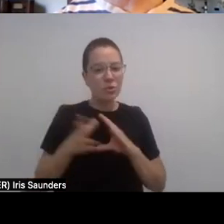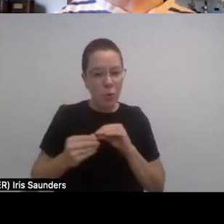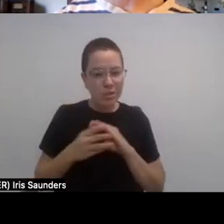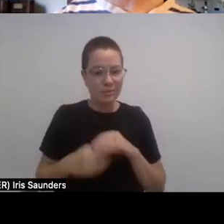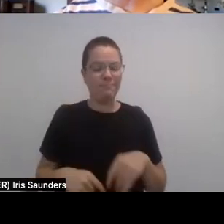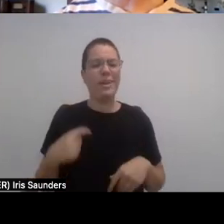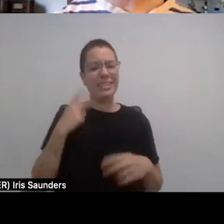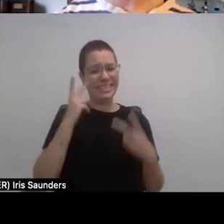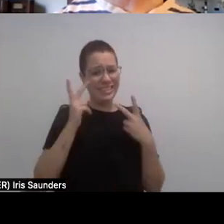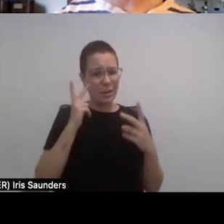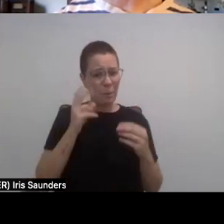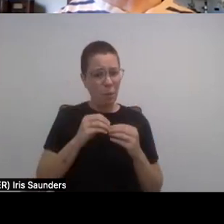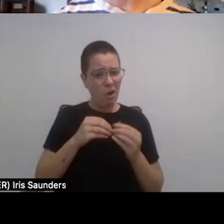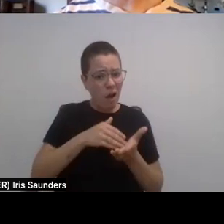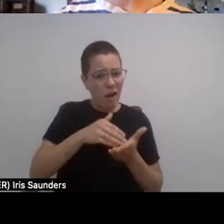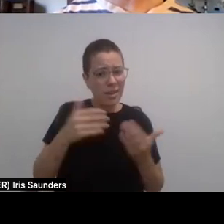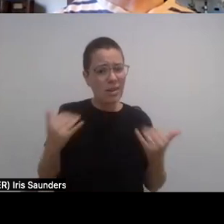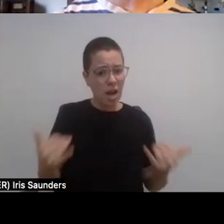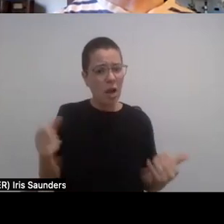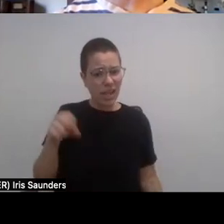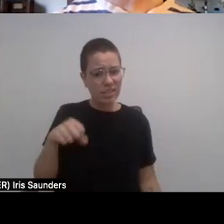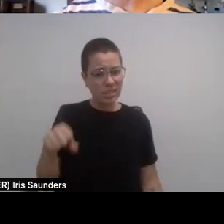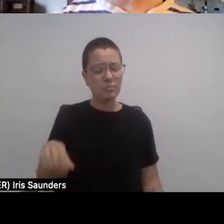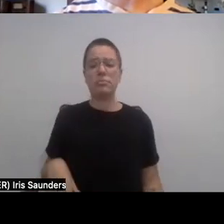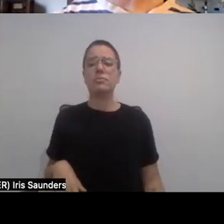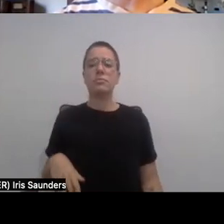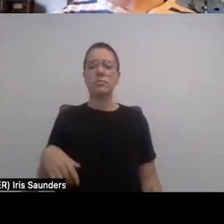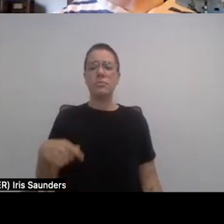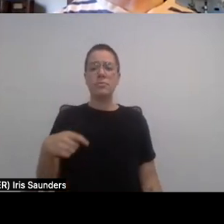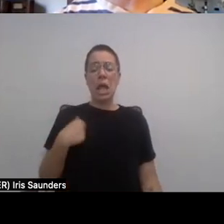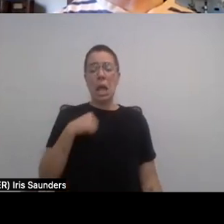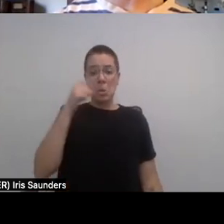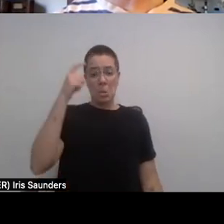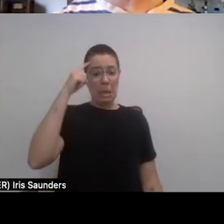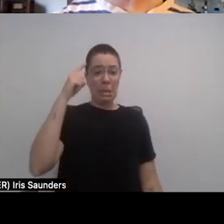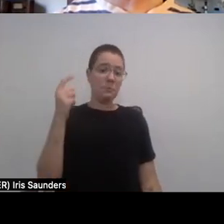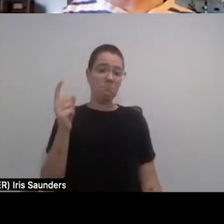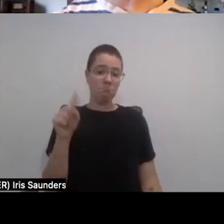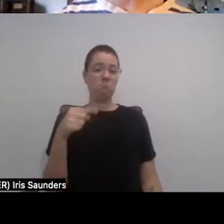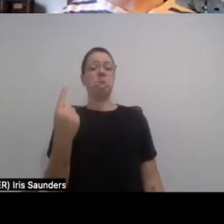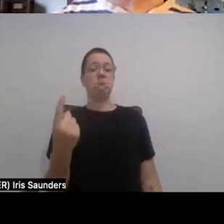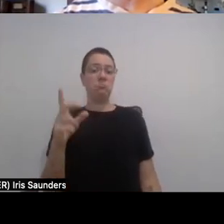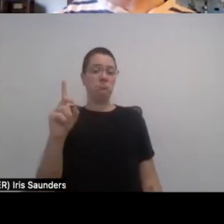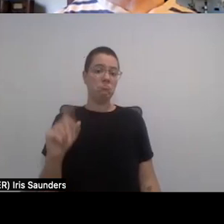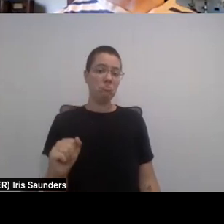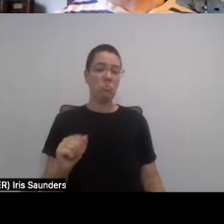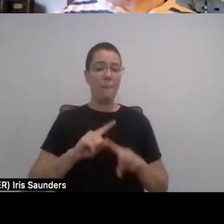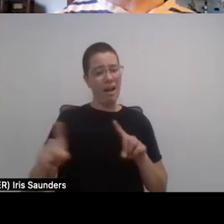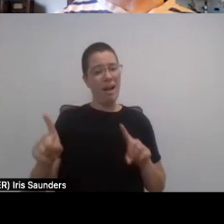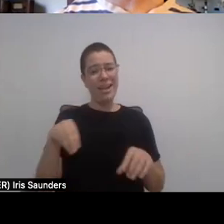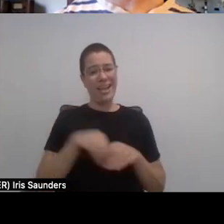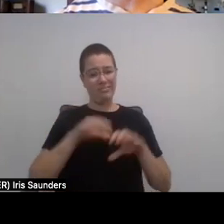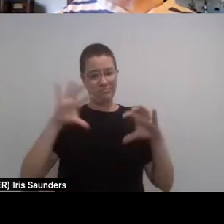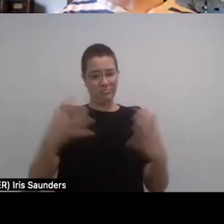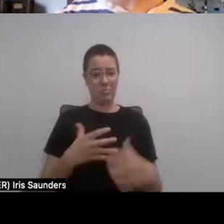But I think this is not just for people with disabilities, you know, in the arts in general is a really hard field to